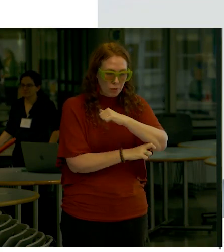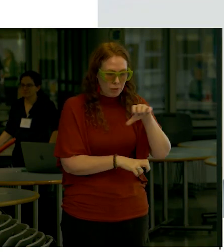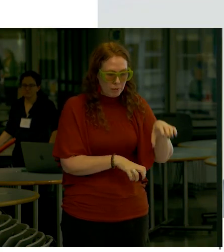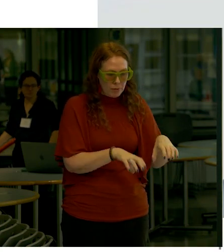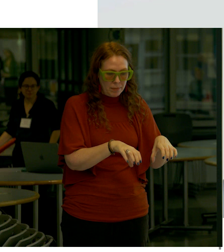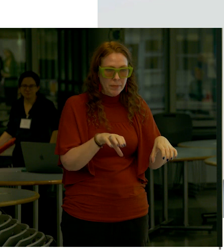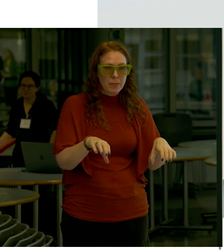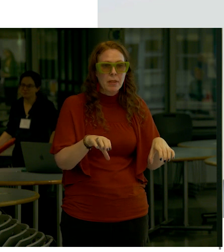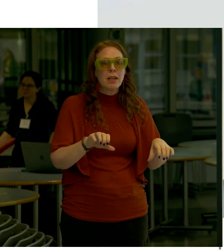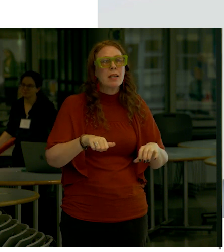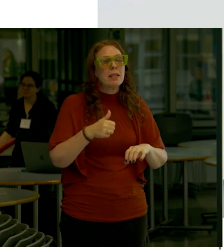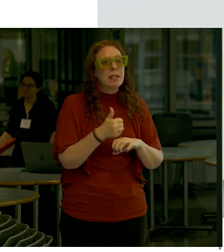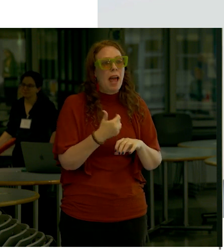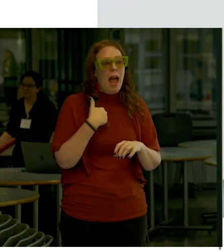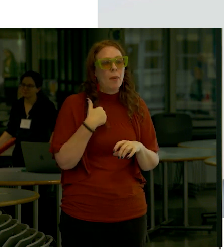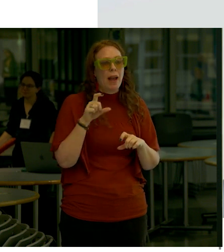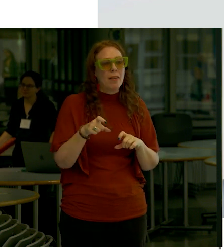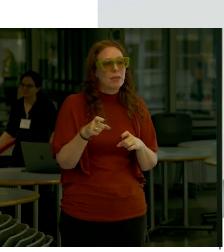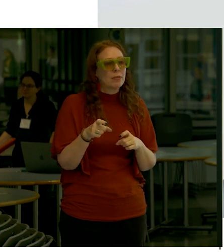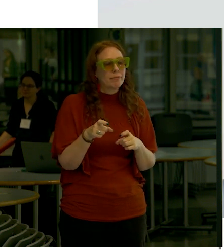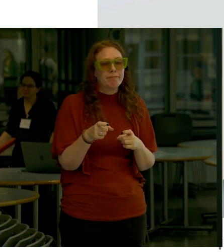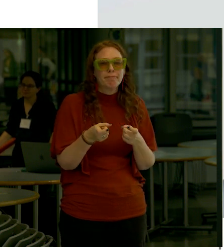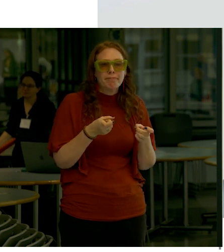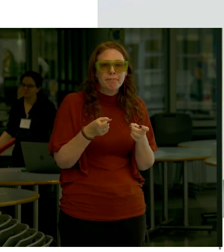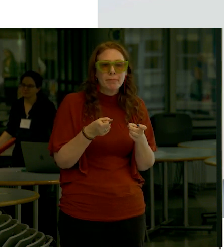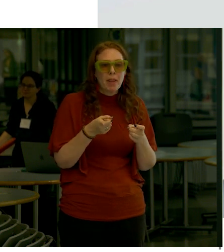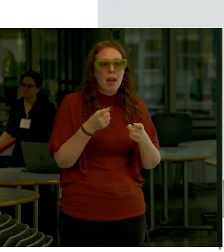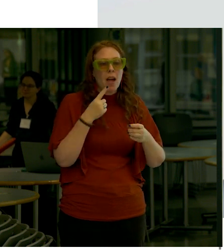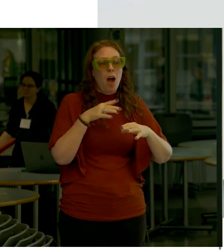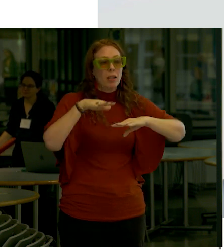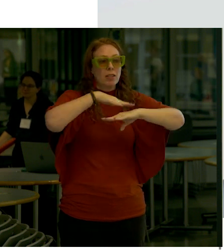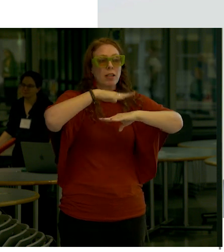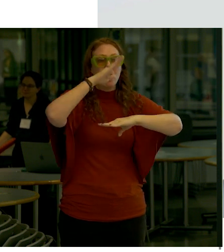set the table for how we have to deal with what's taking place on the surface